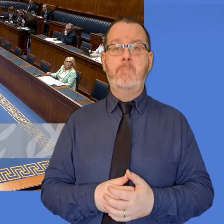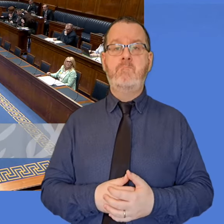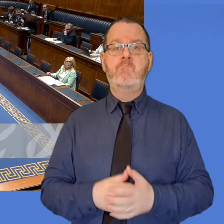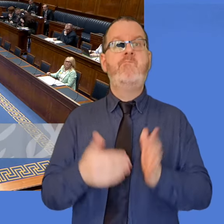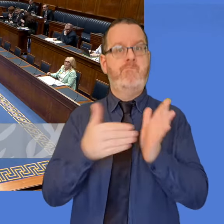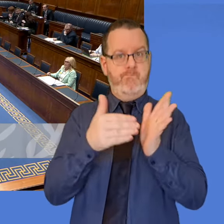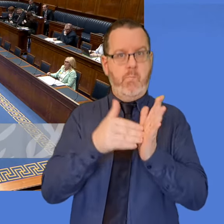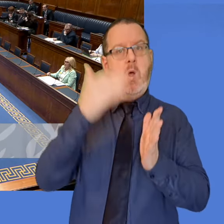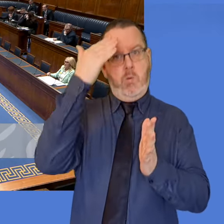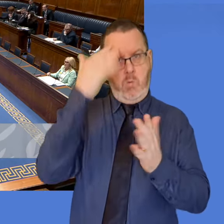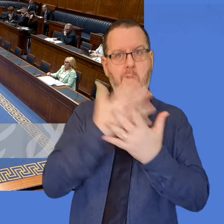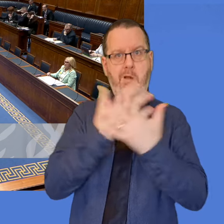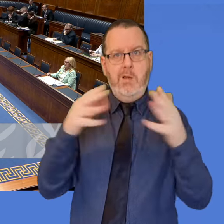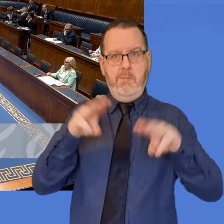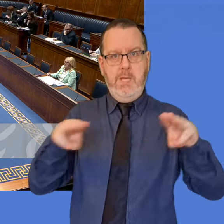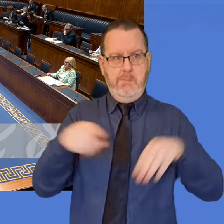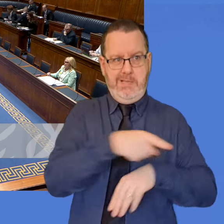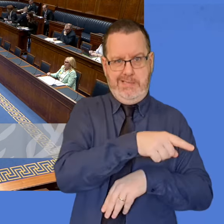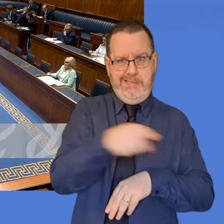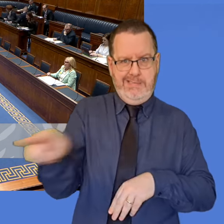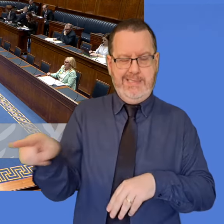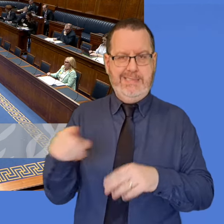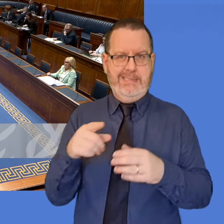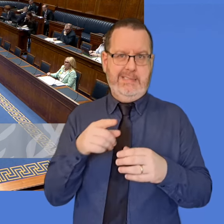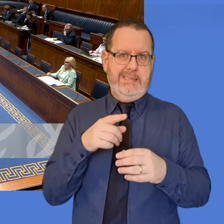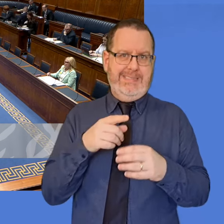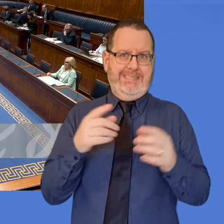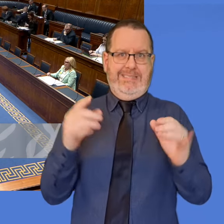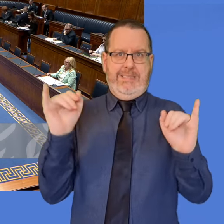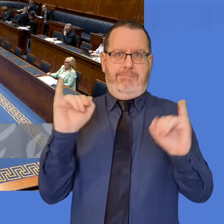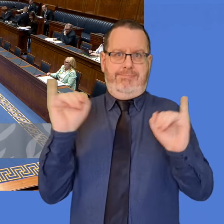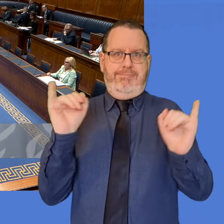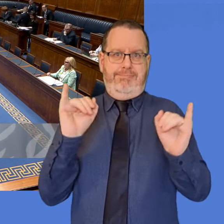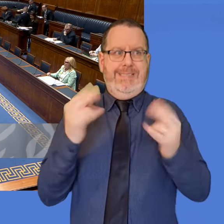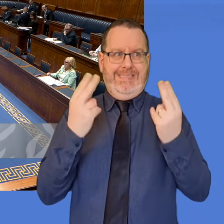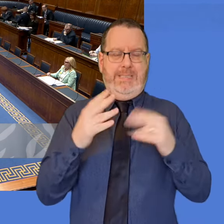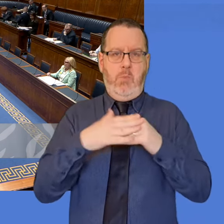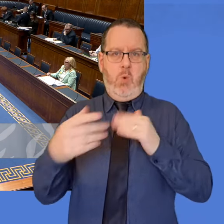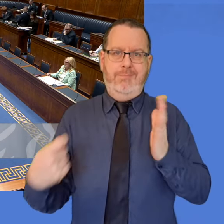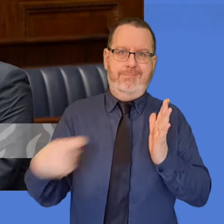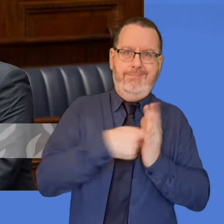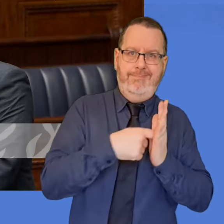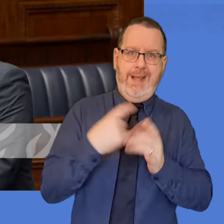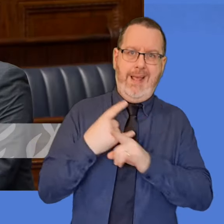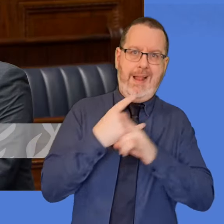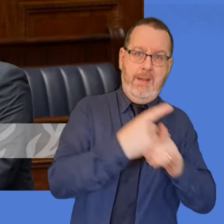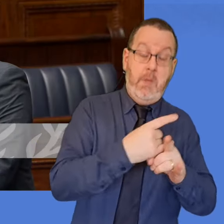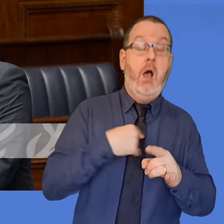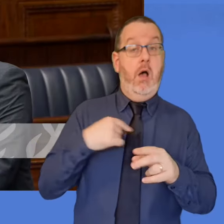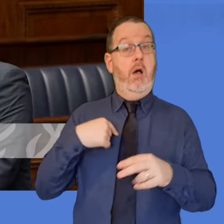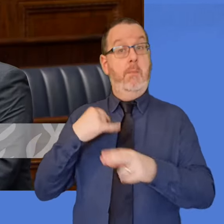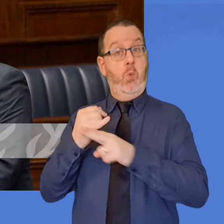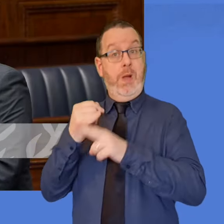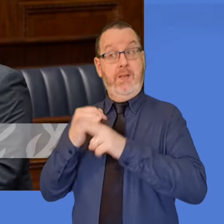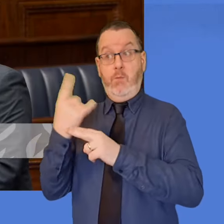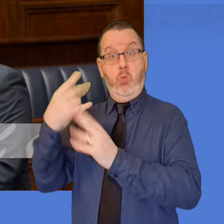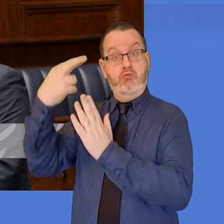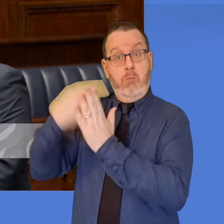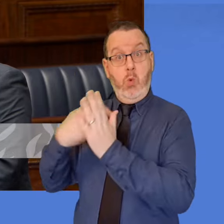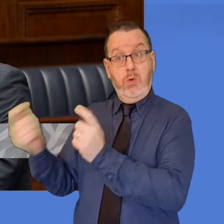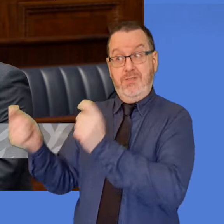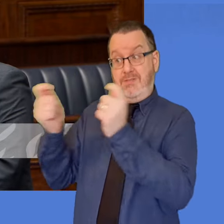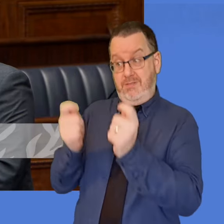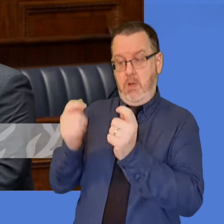aware of the difficulties that many are facing and the additional help that will be required. I'm waiting on a report to come forward in terms of those